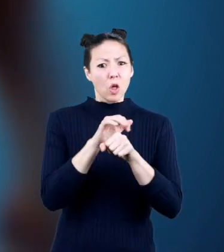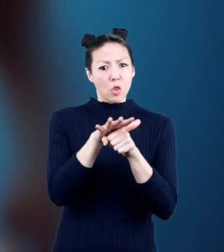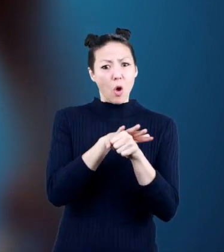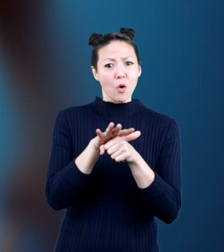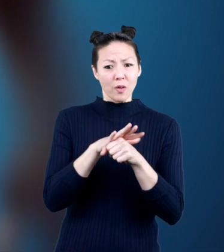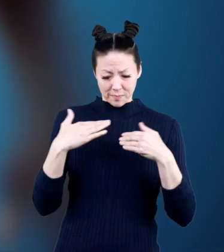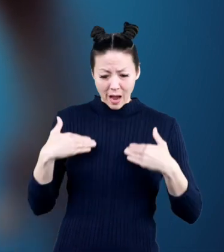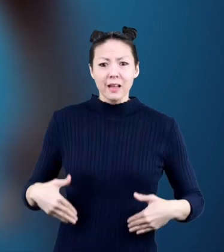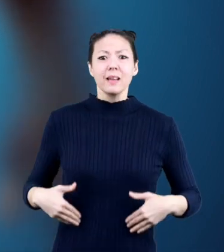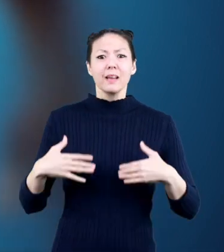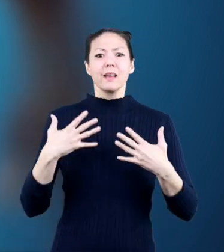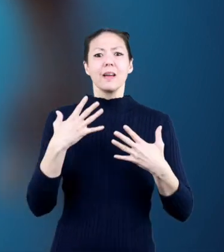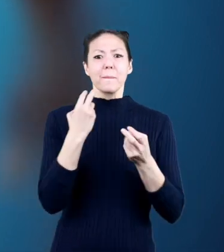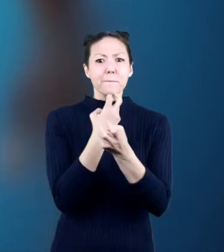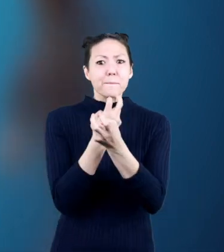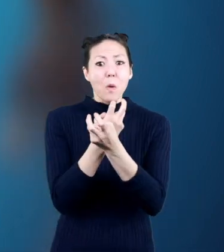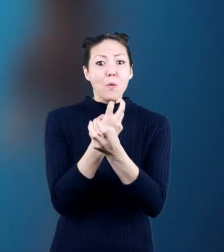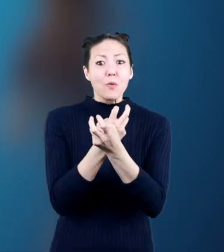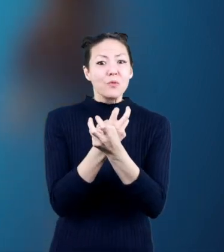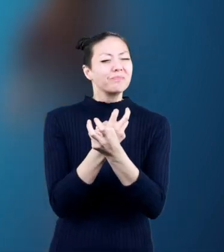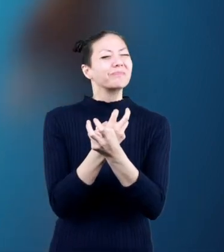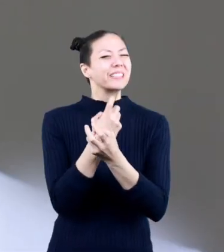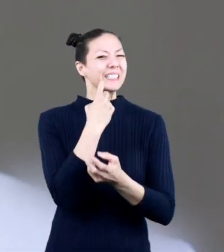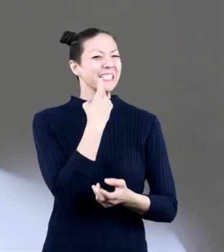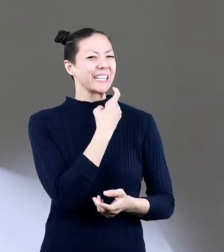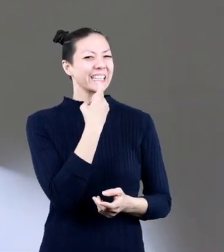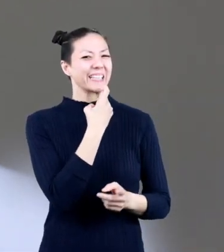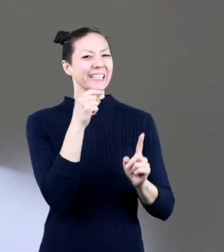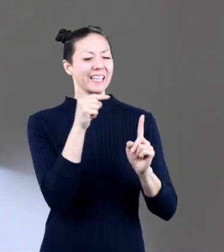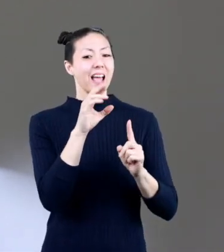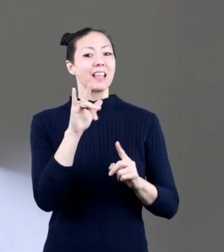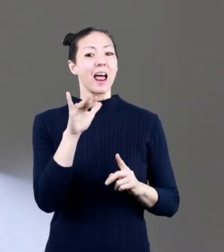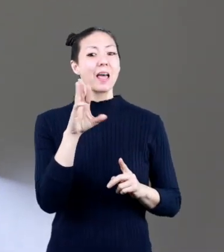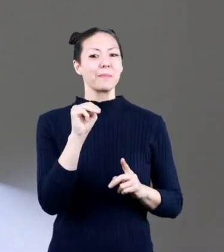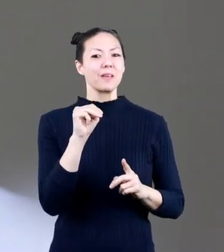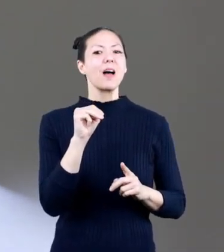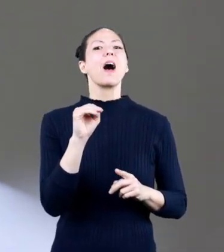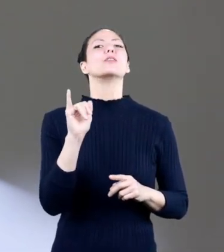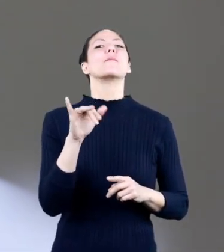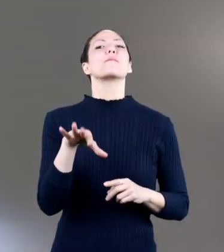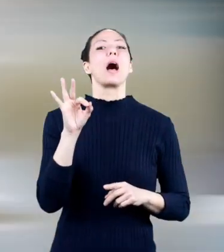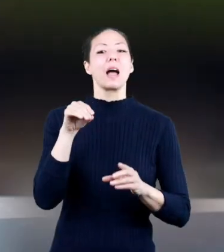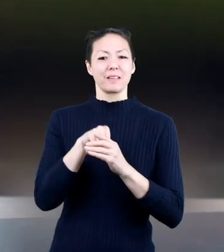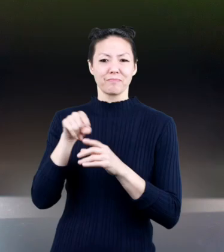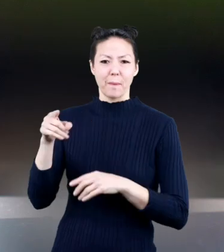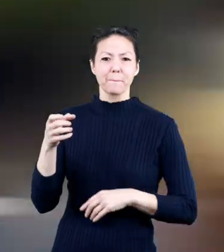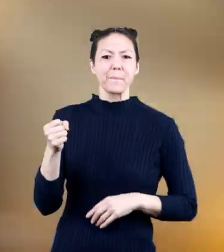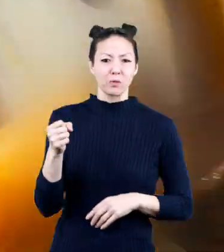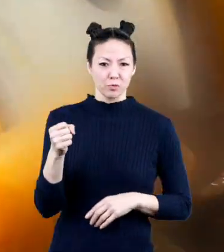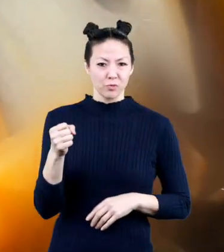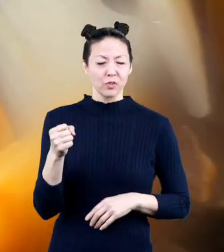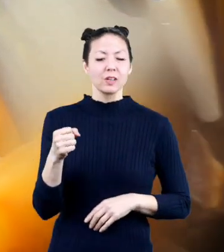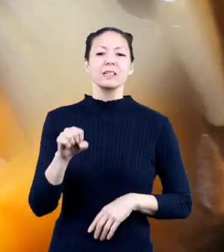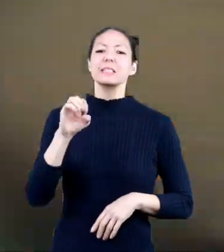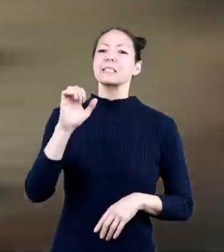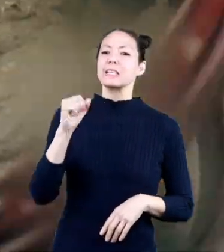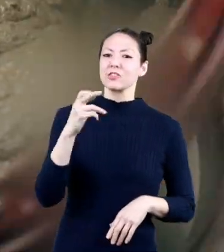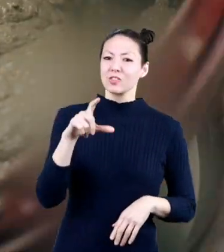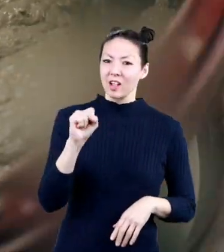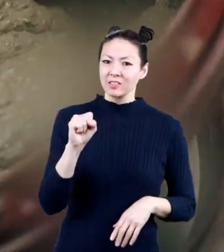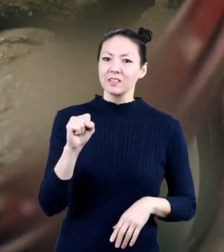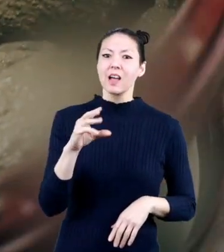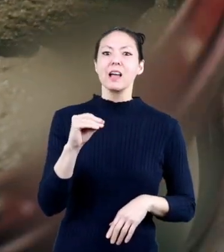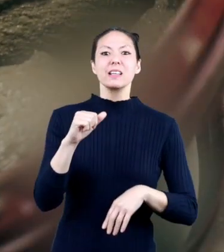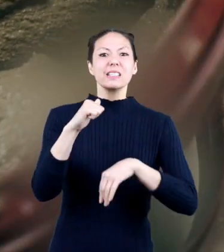it is mostly located in your bones and teeth calcium is also found in milk seashells